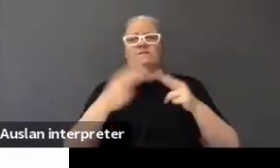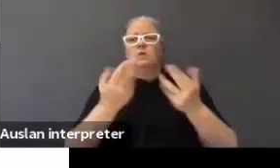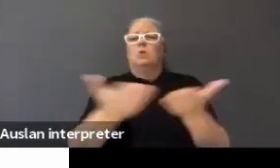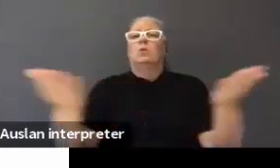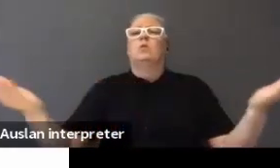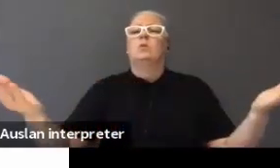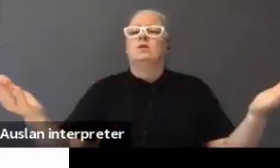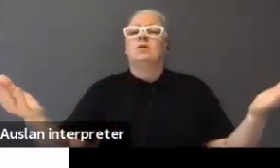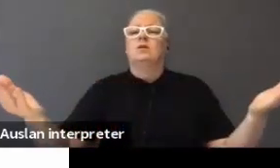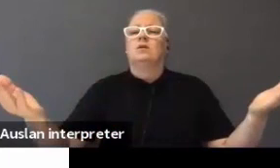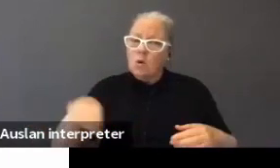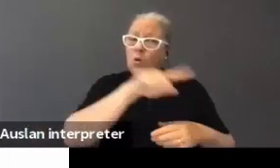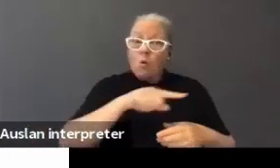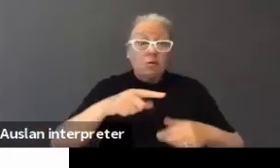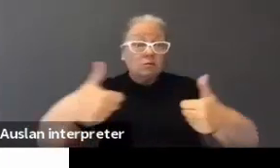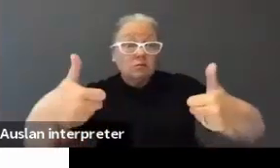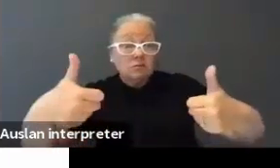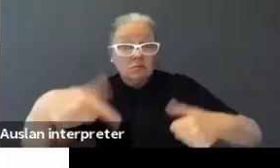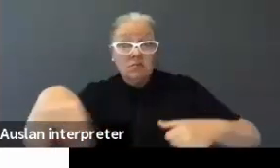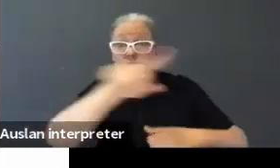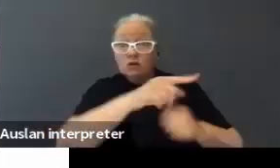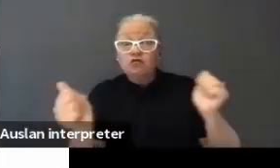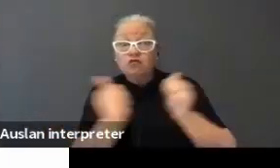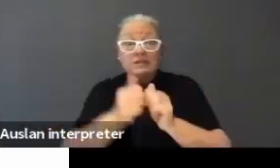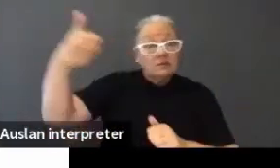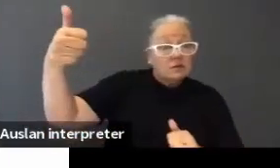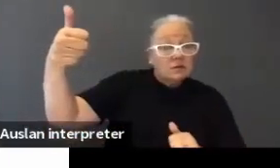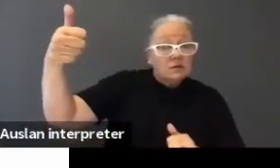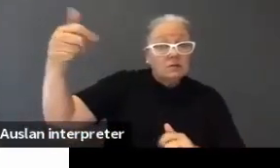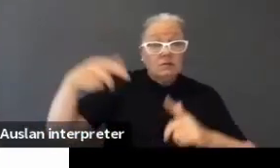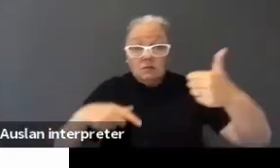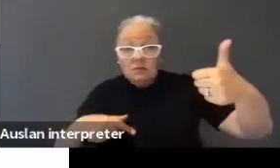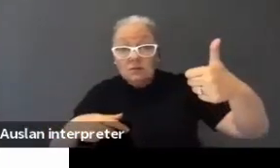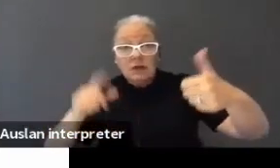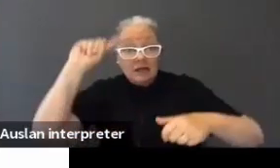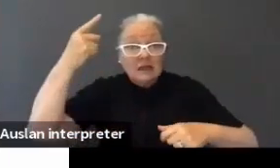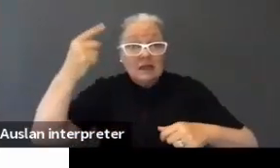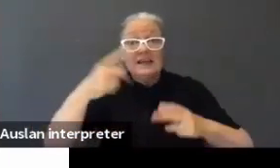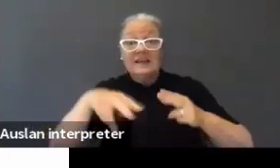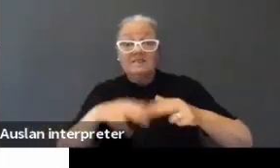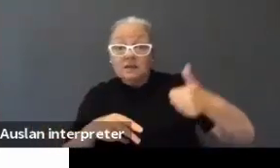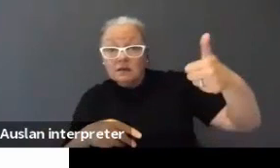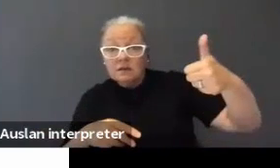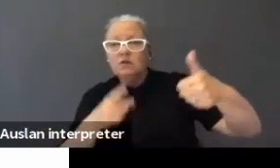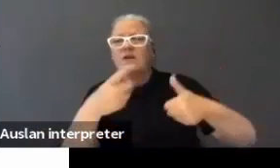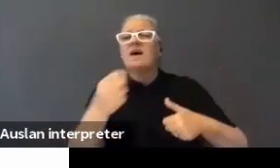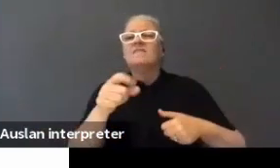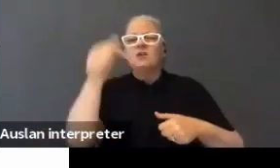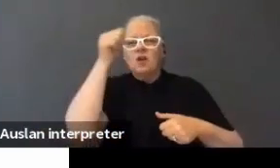Everyone's got to use a thumbs up for when they agree or understand. If you've got a thumbs up option in